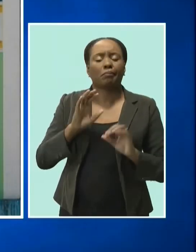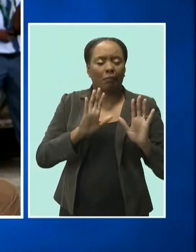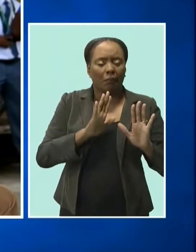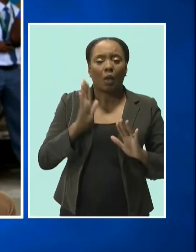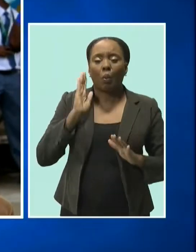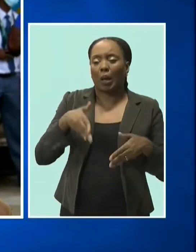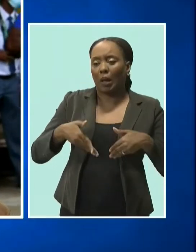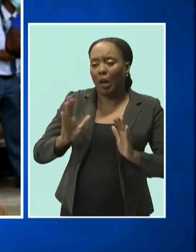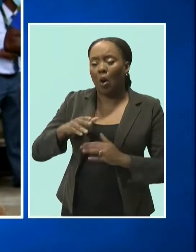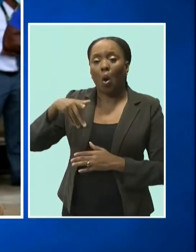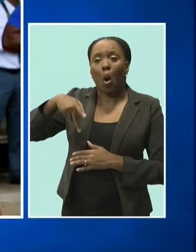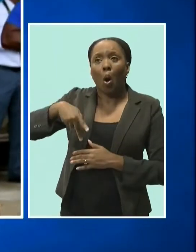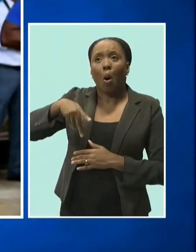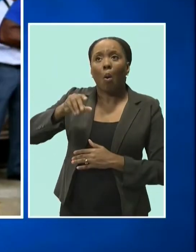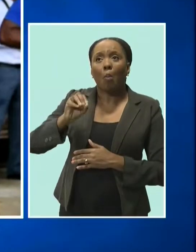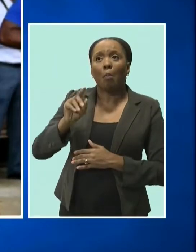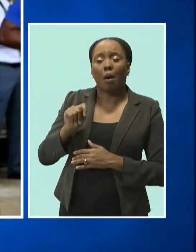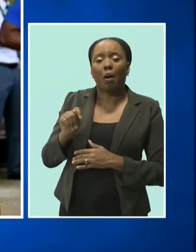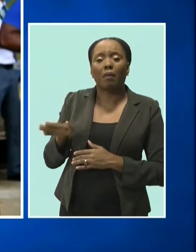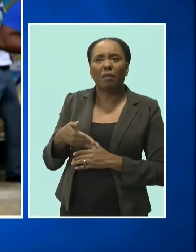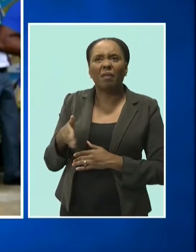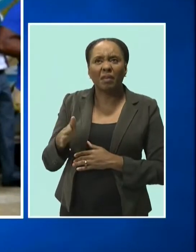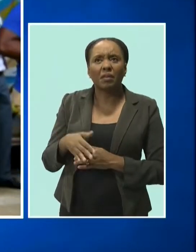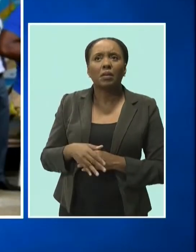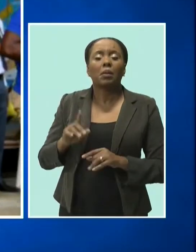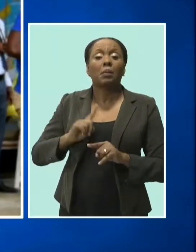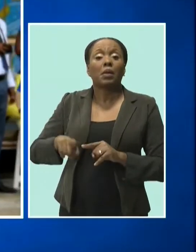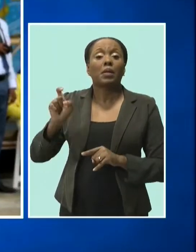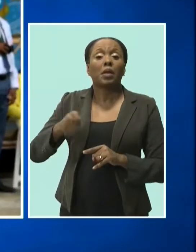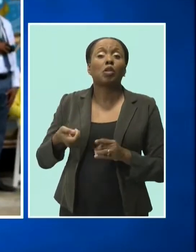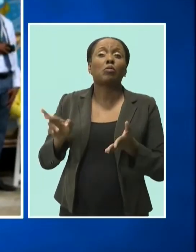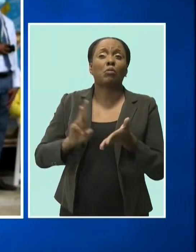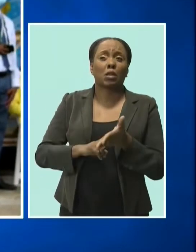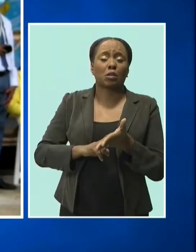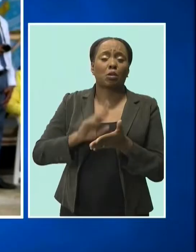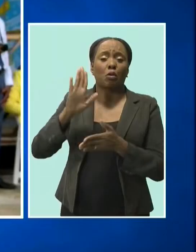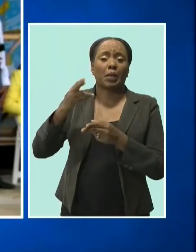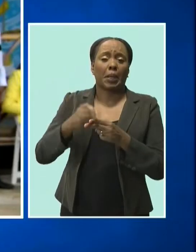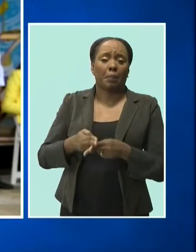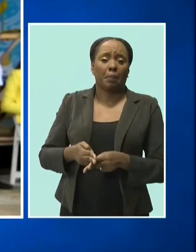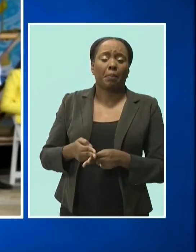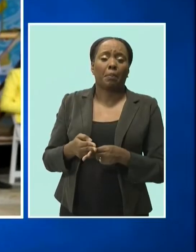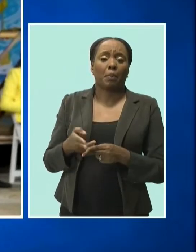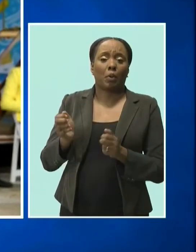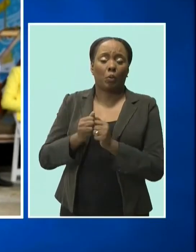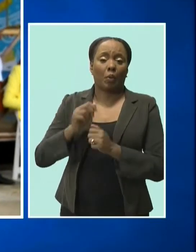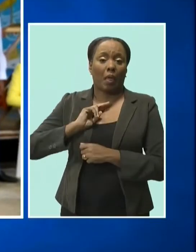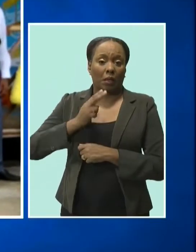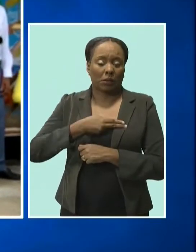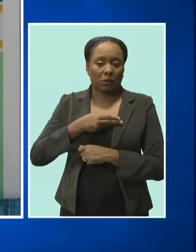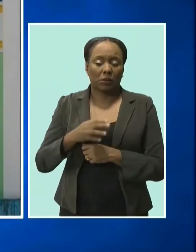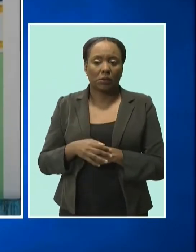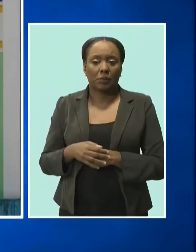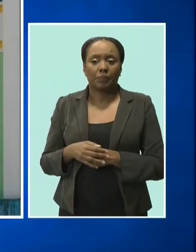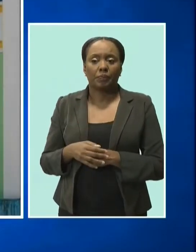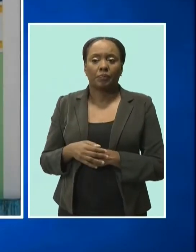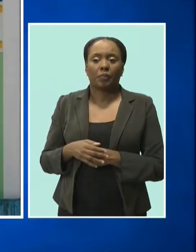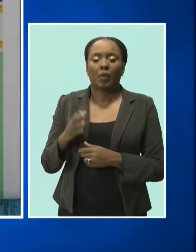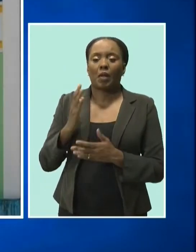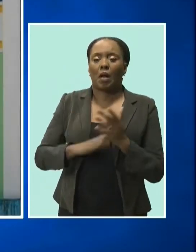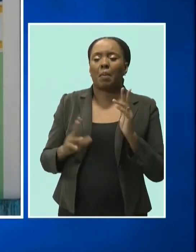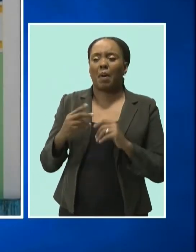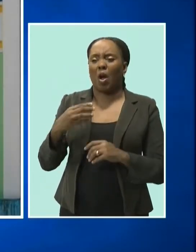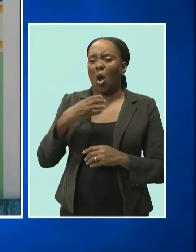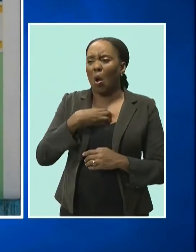that the pot fishermen don't have to be registered with the ministry. We've also put in these regulations because some fishermen have complained for others